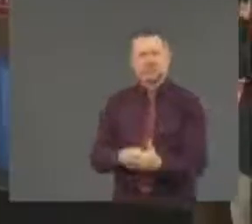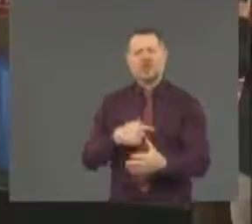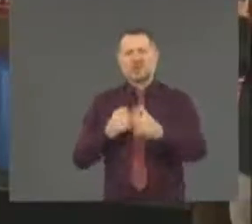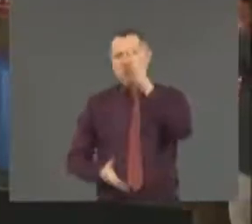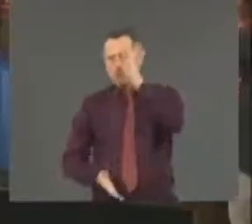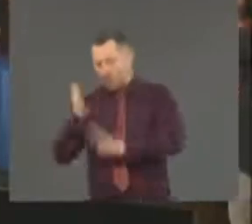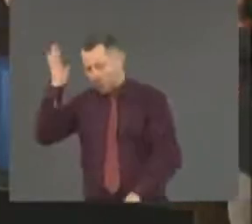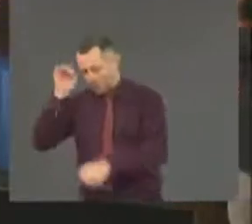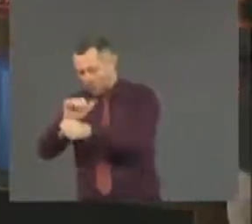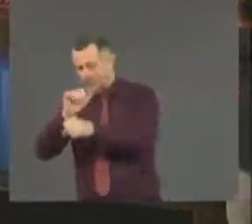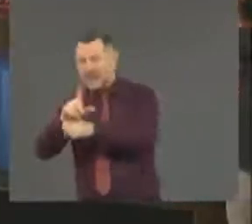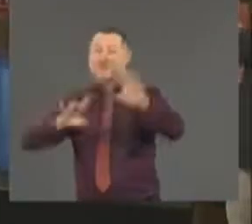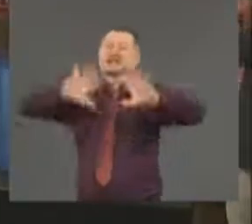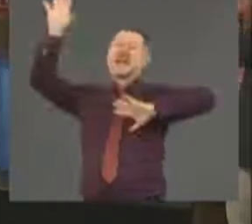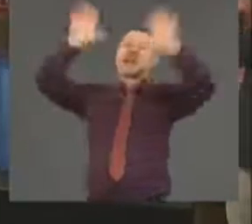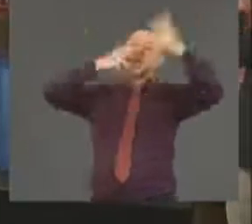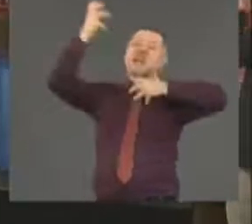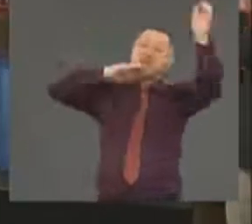Greg.